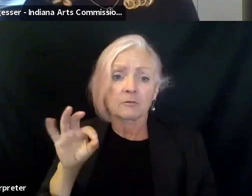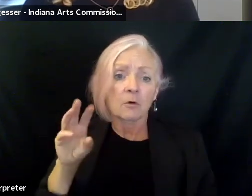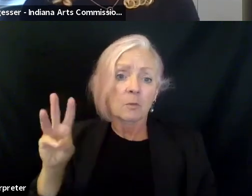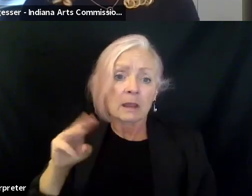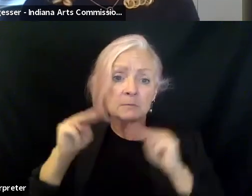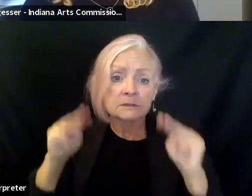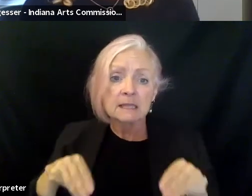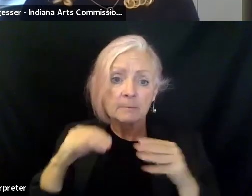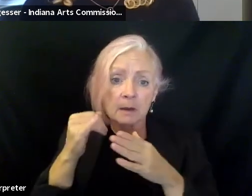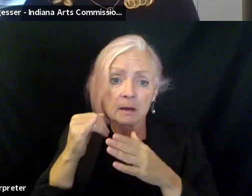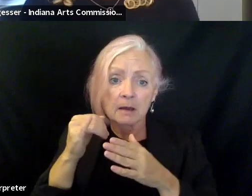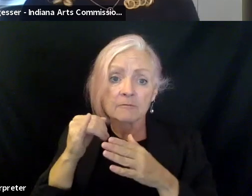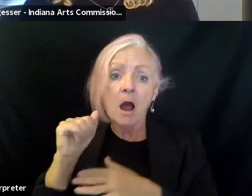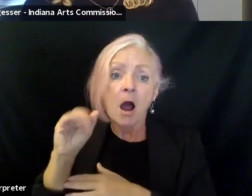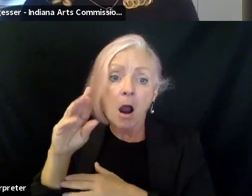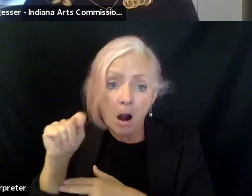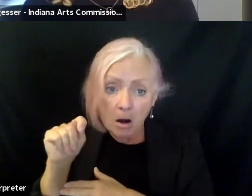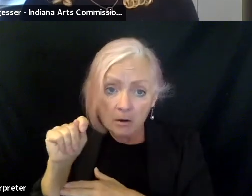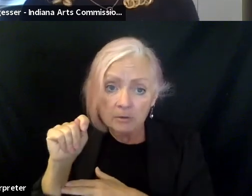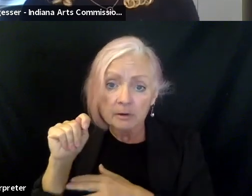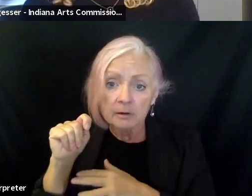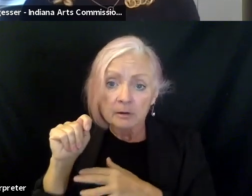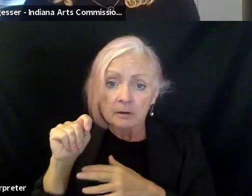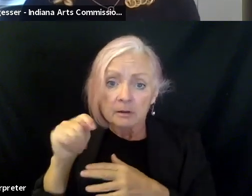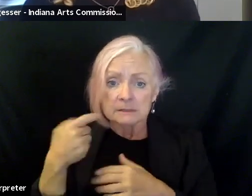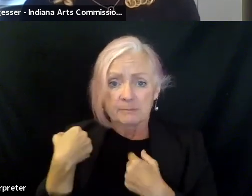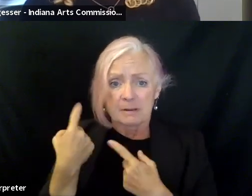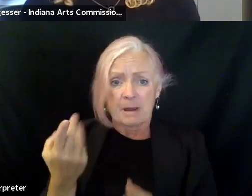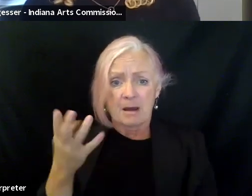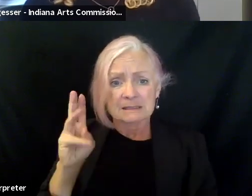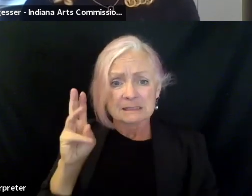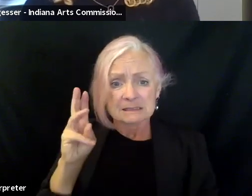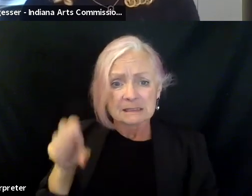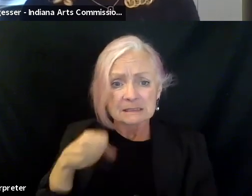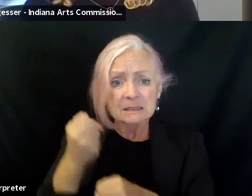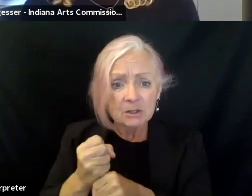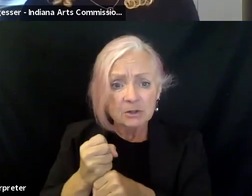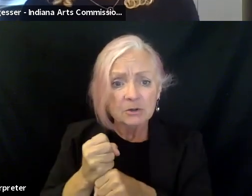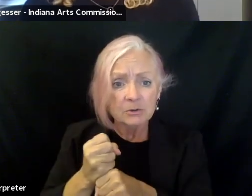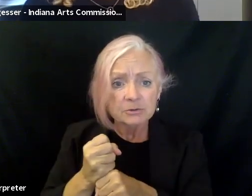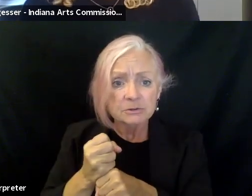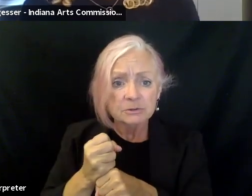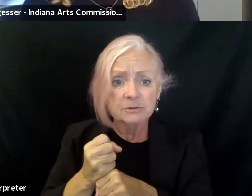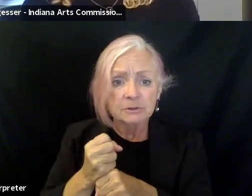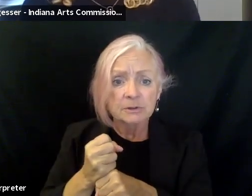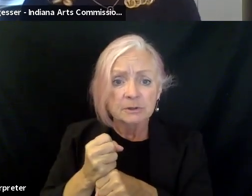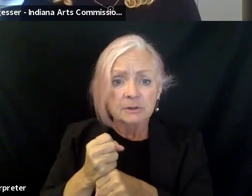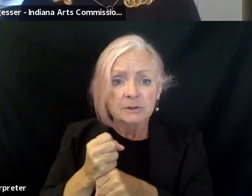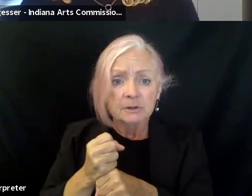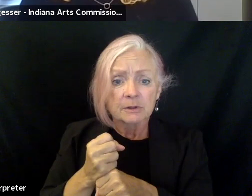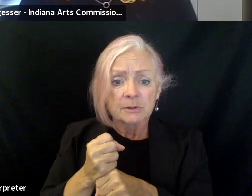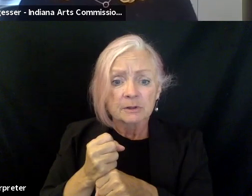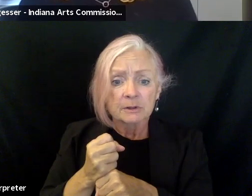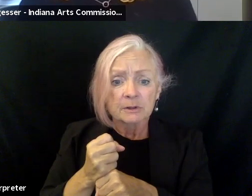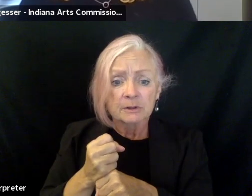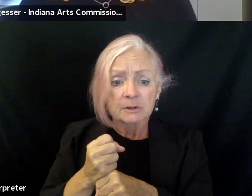to you, Paige. And it's been about, I guess, 16 years, that this Dia de los